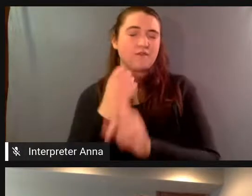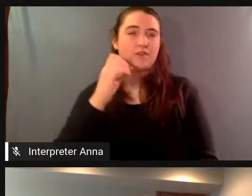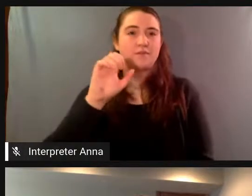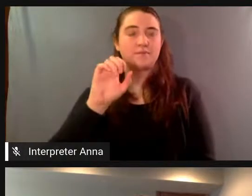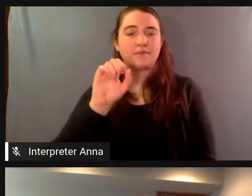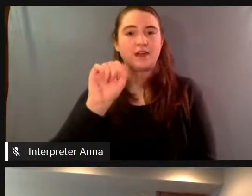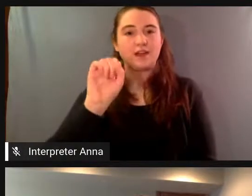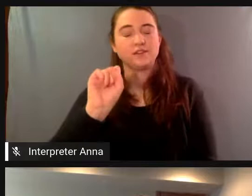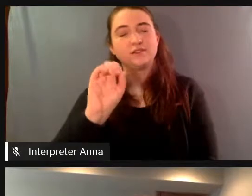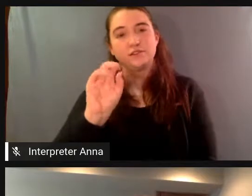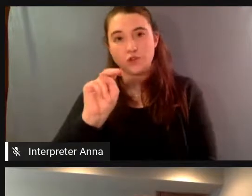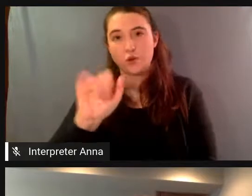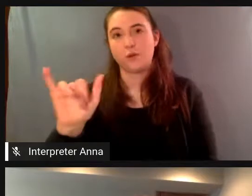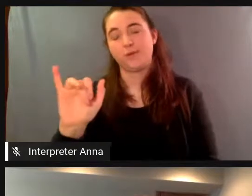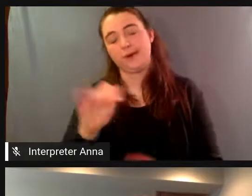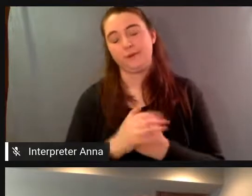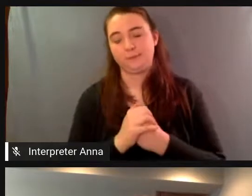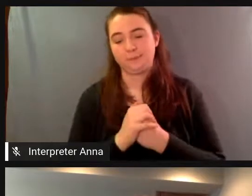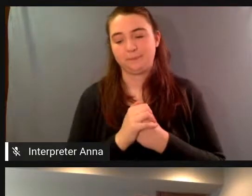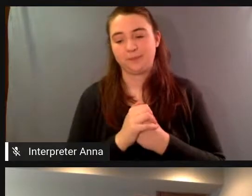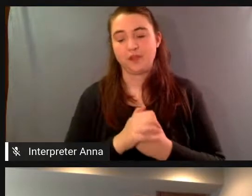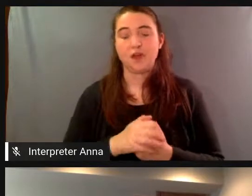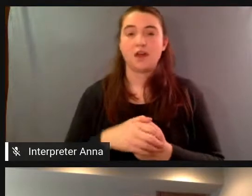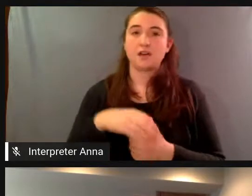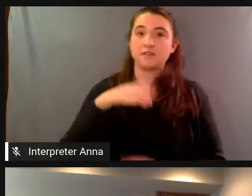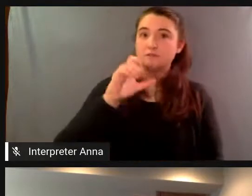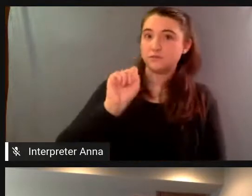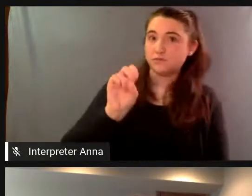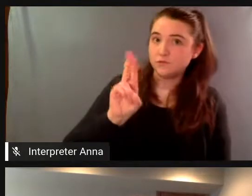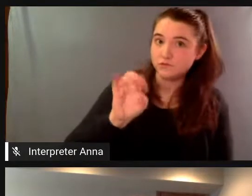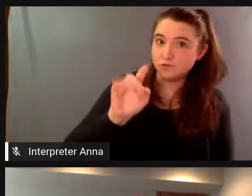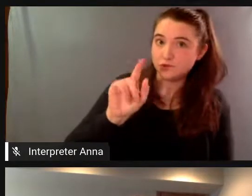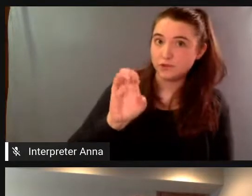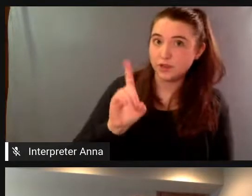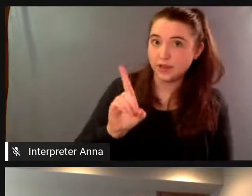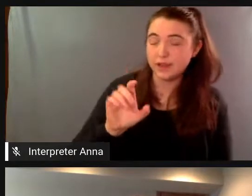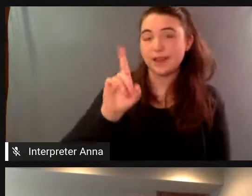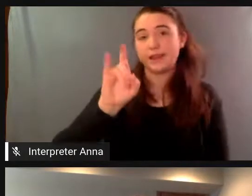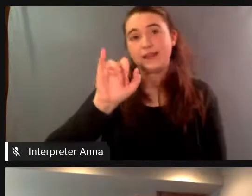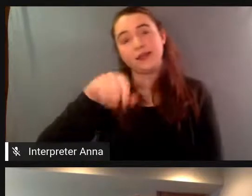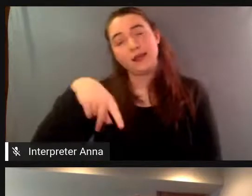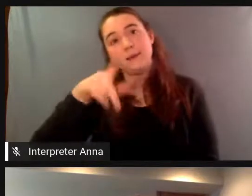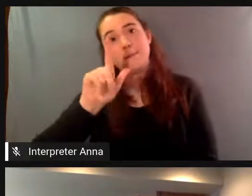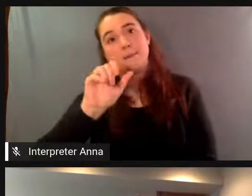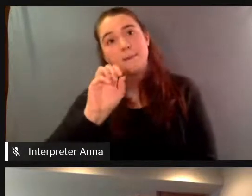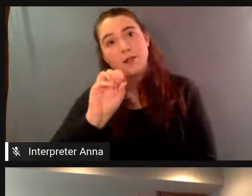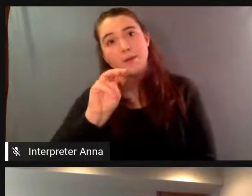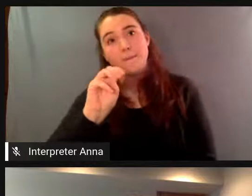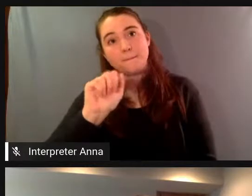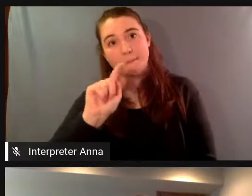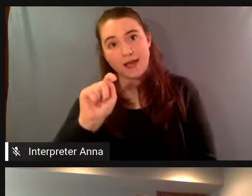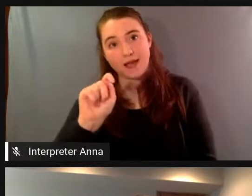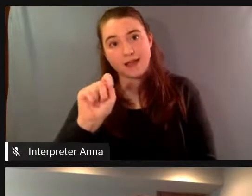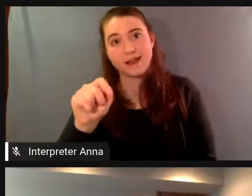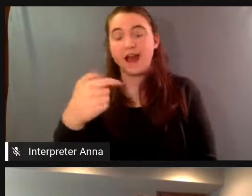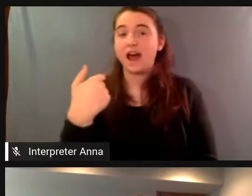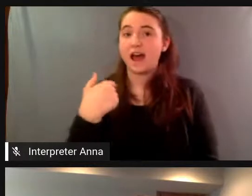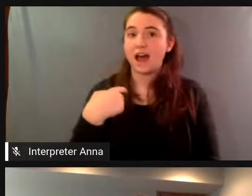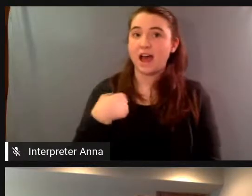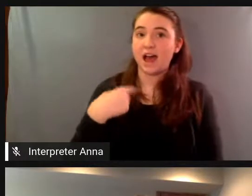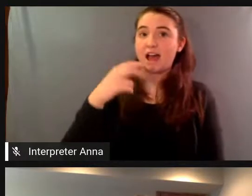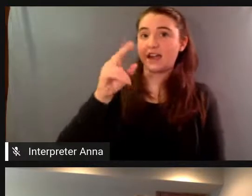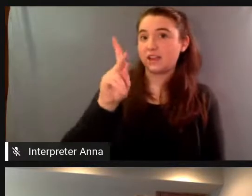tokyo project suited the diplomat and i knew it was you and we're also joined by one of the